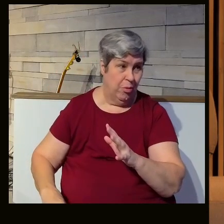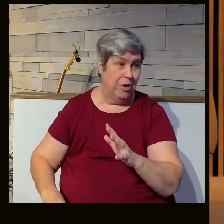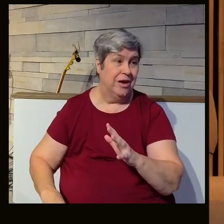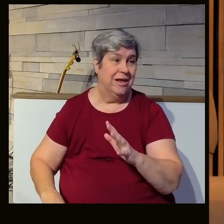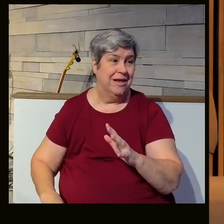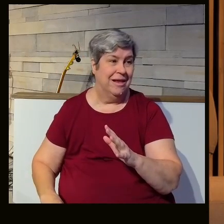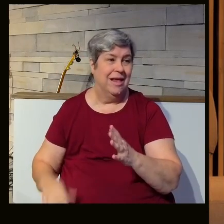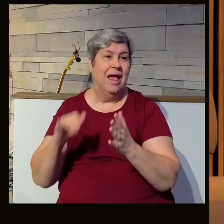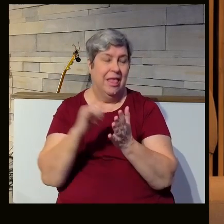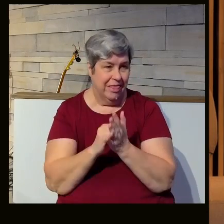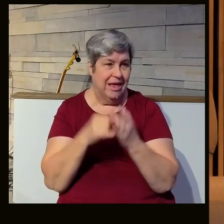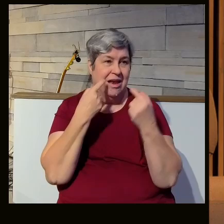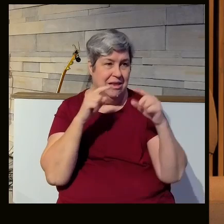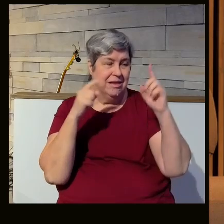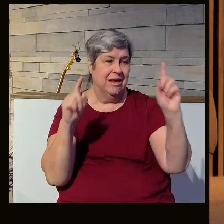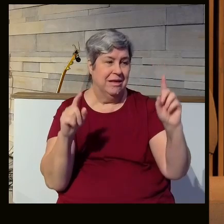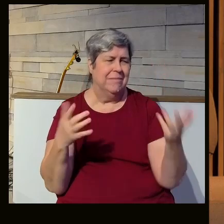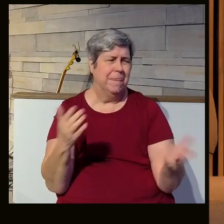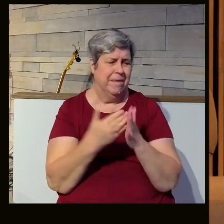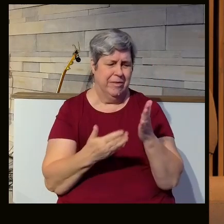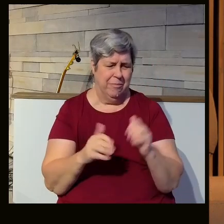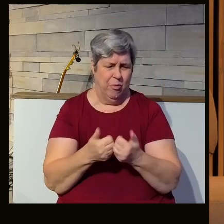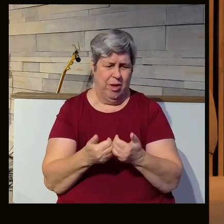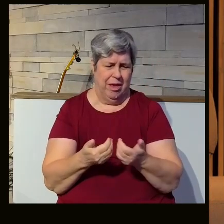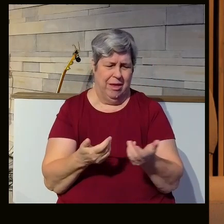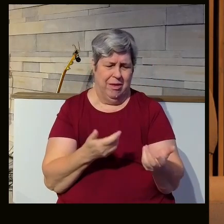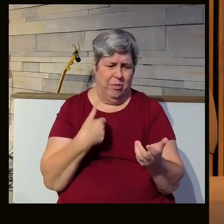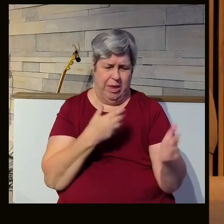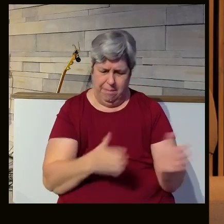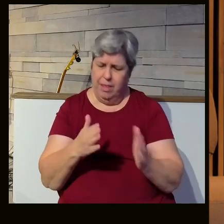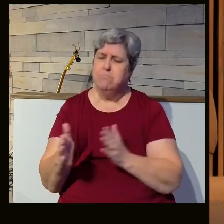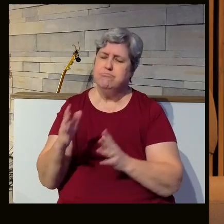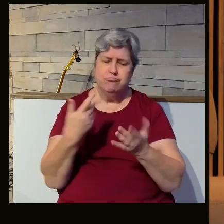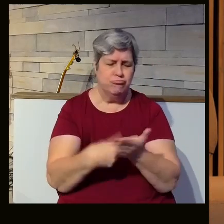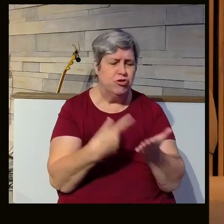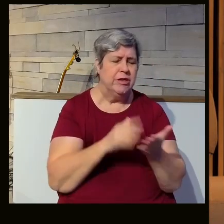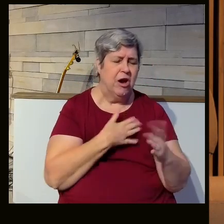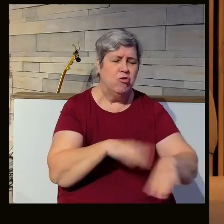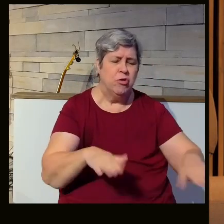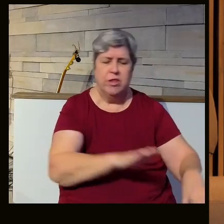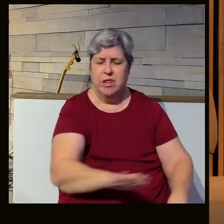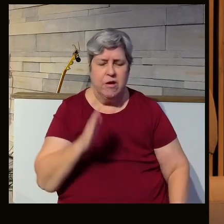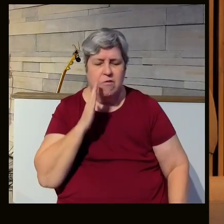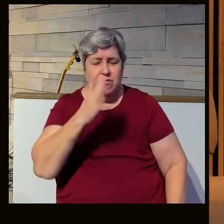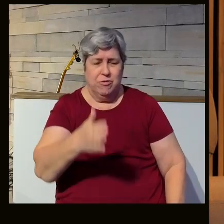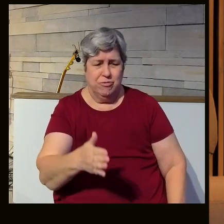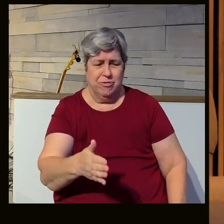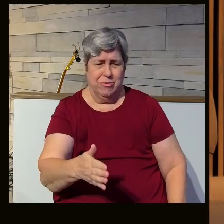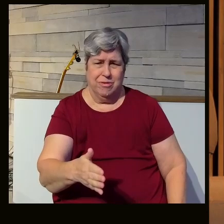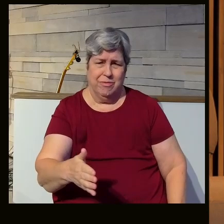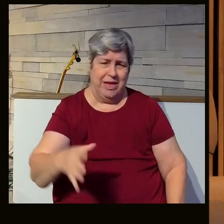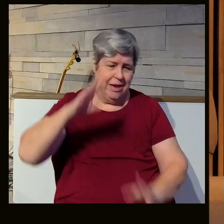where it is. And somehow when we start making plans and talking about our children's future, the fear of the Lord